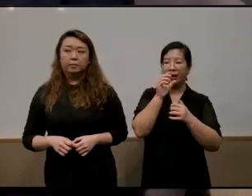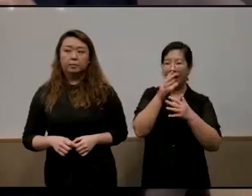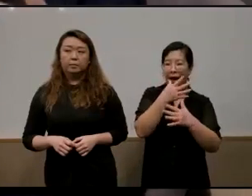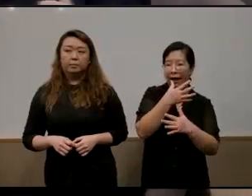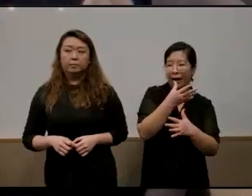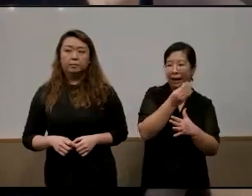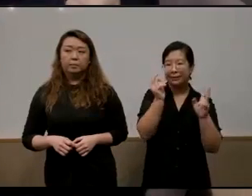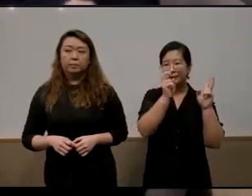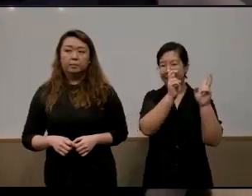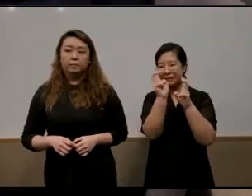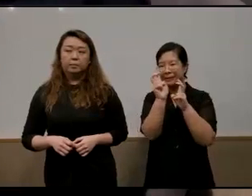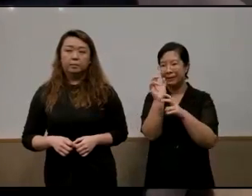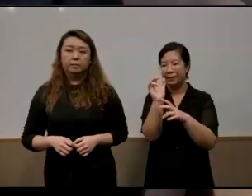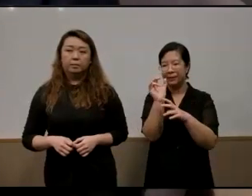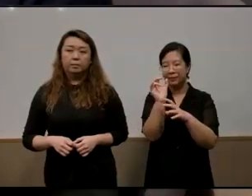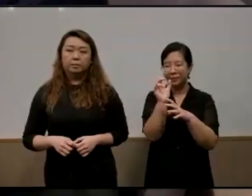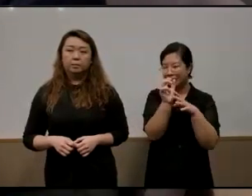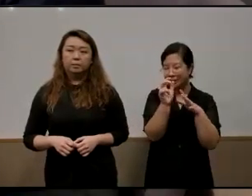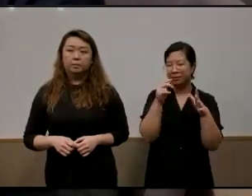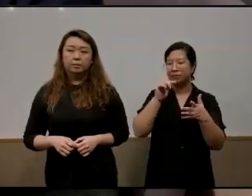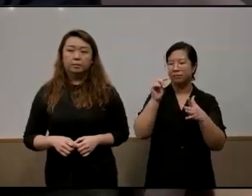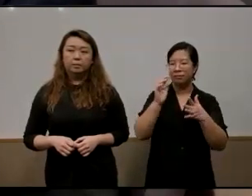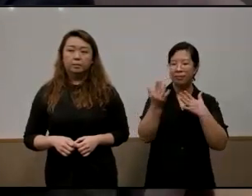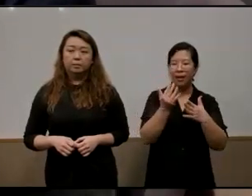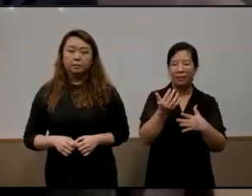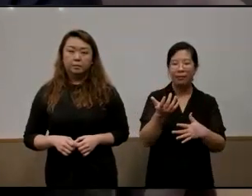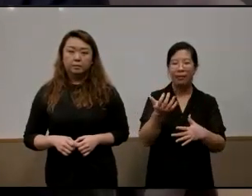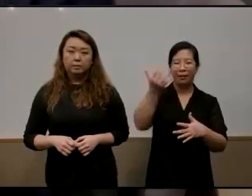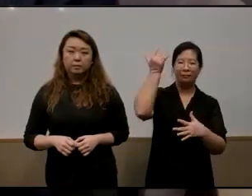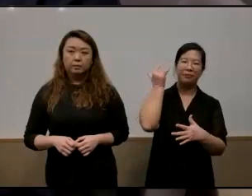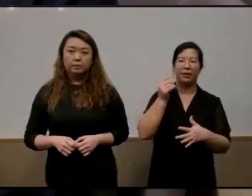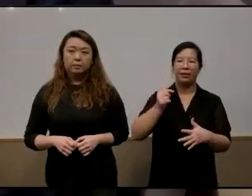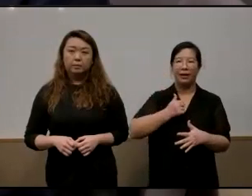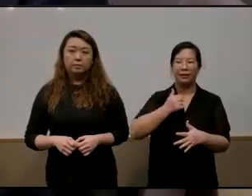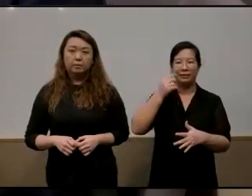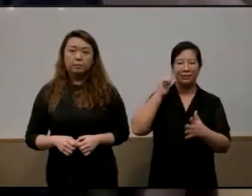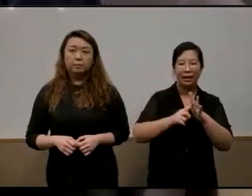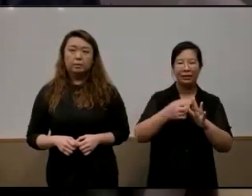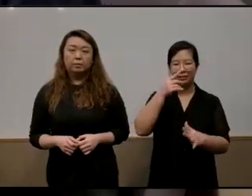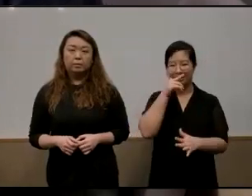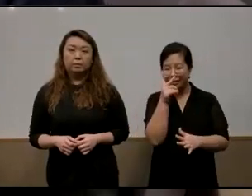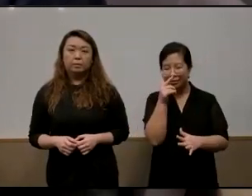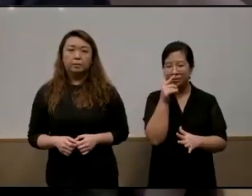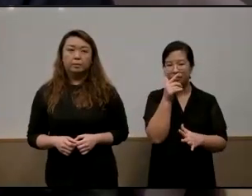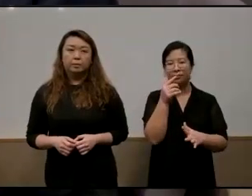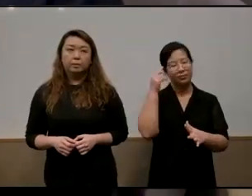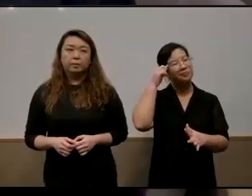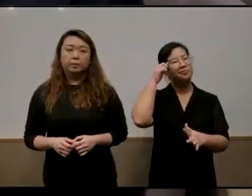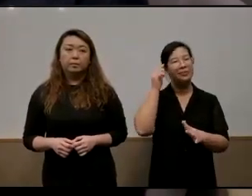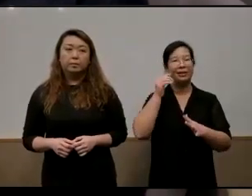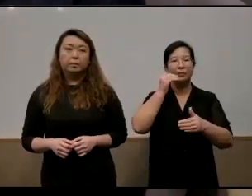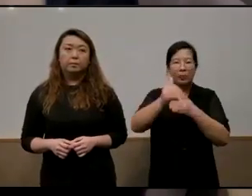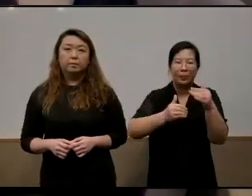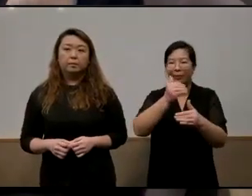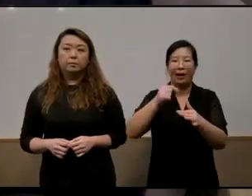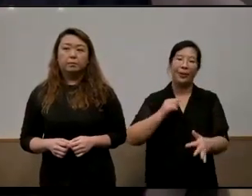that maybe like subconsciously started as a child but then they kind of you know bore on into like a phd and a book after that uh which is that on the one hand